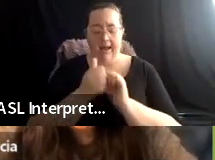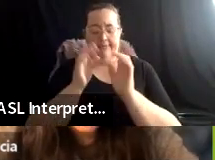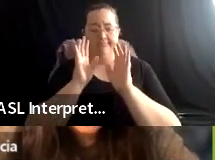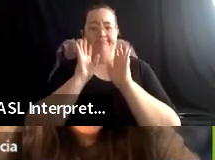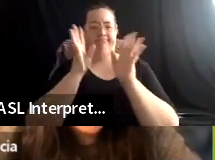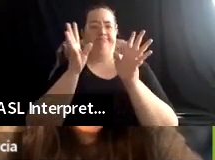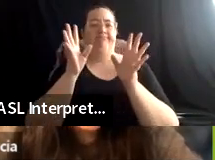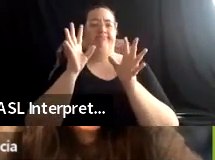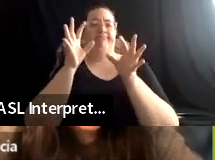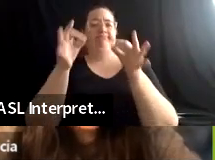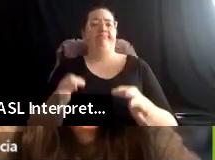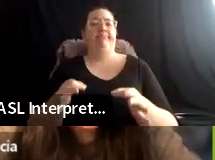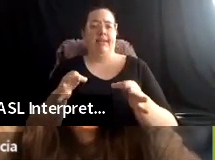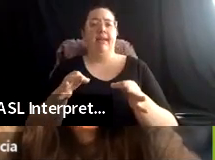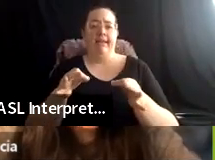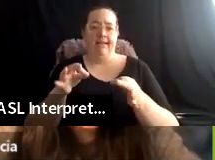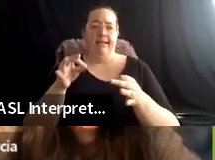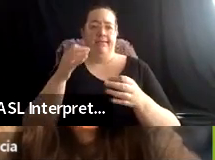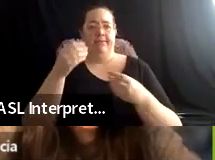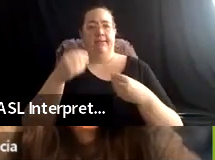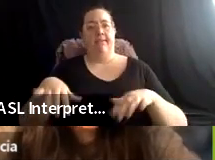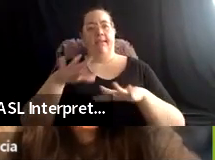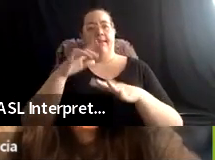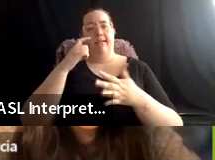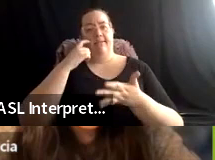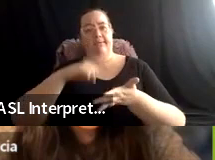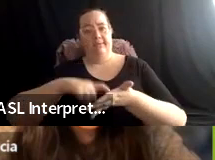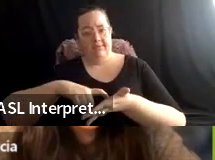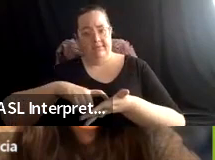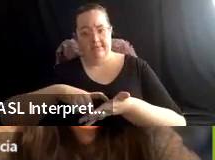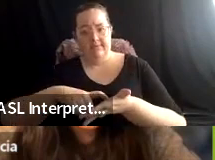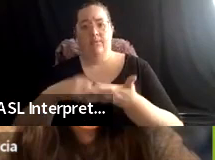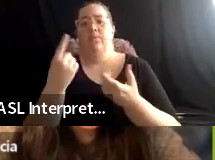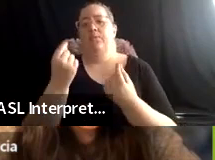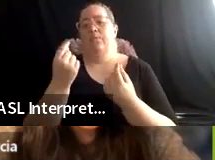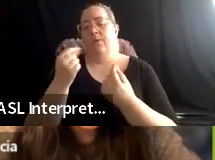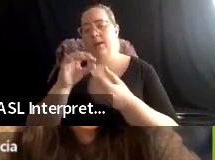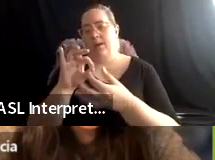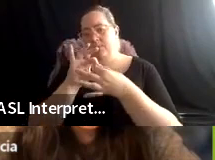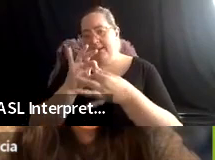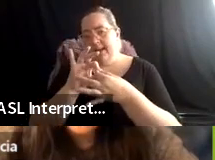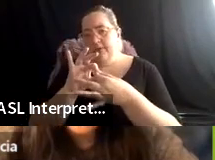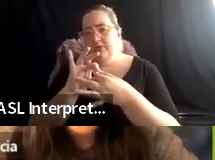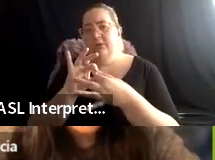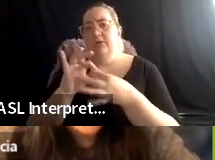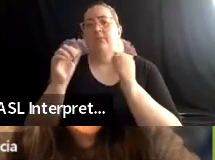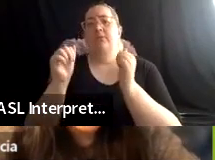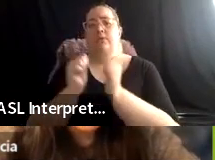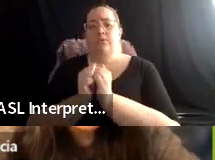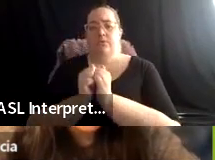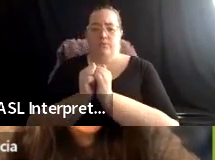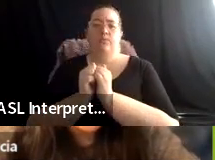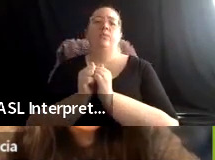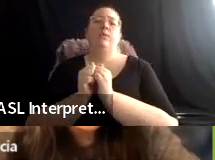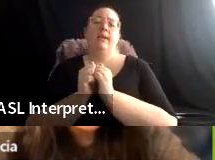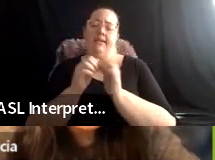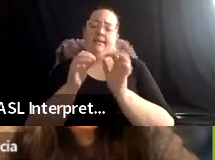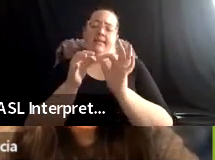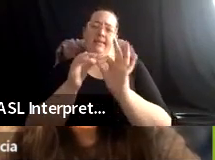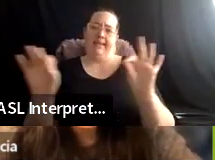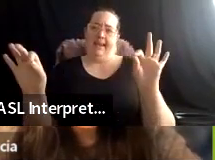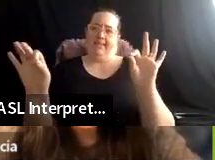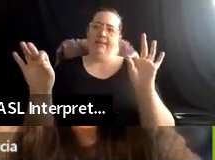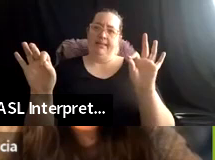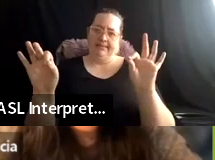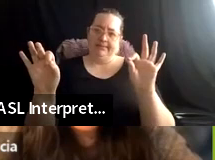relationships with the statements and, um, as,